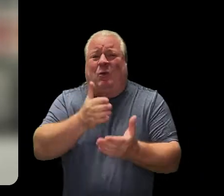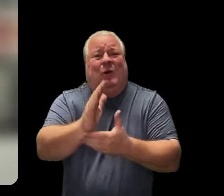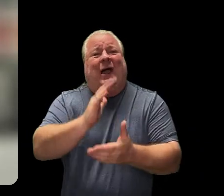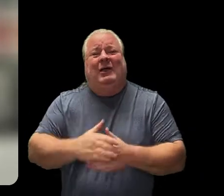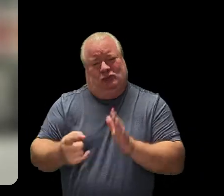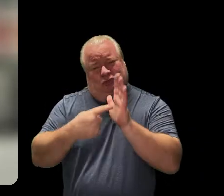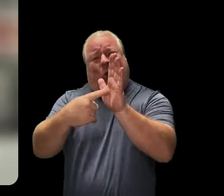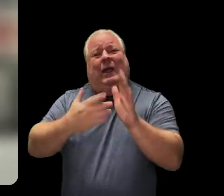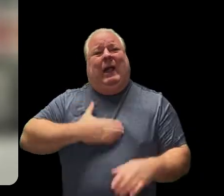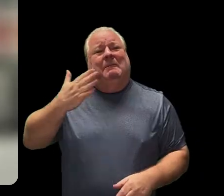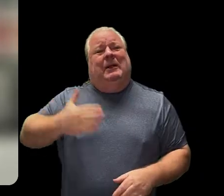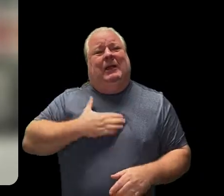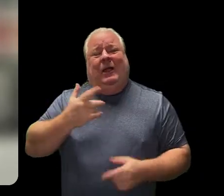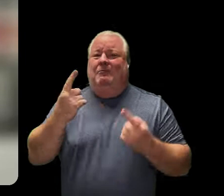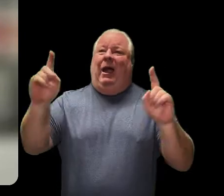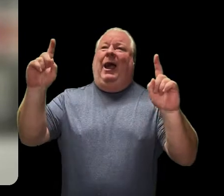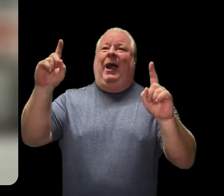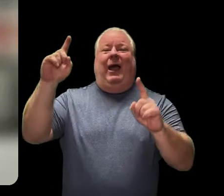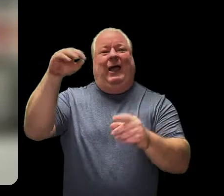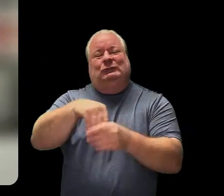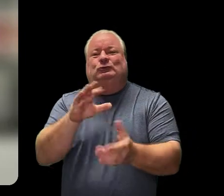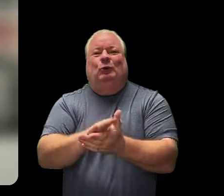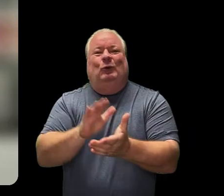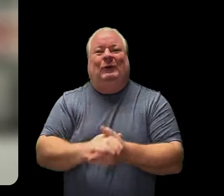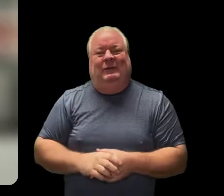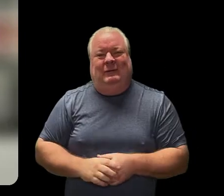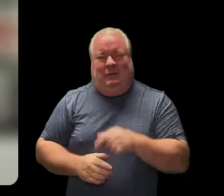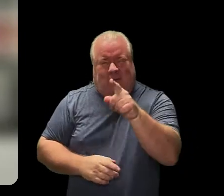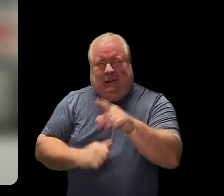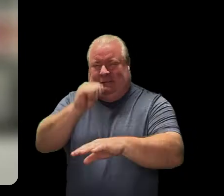at school. So set your intention.